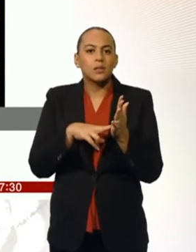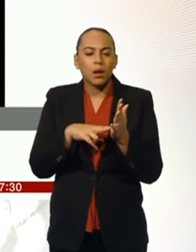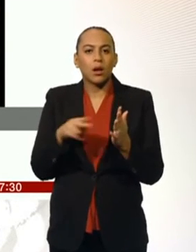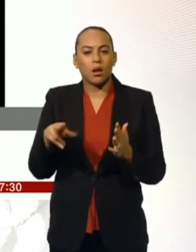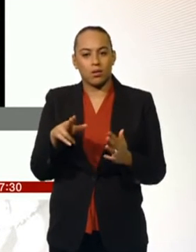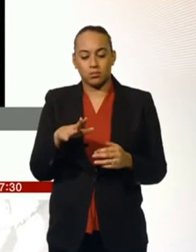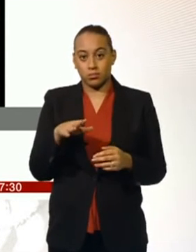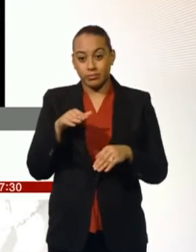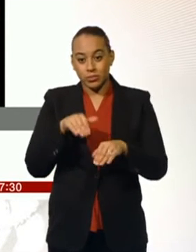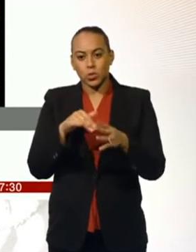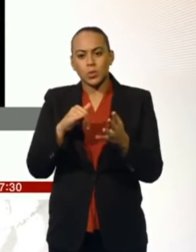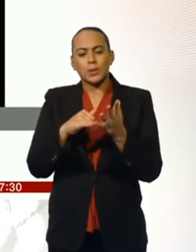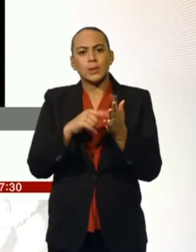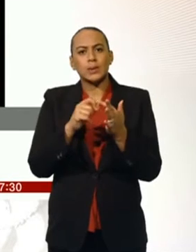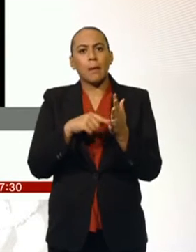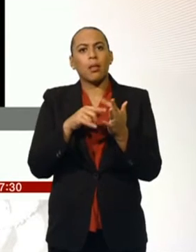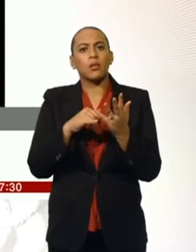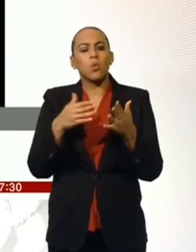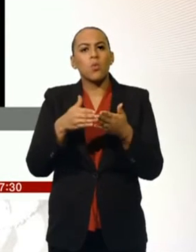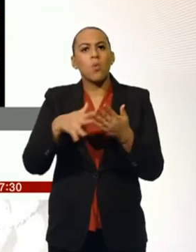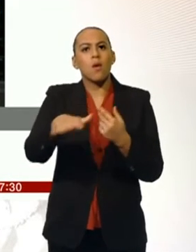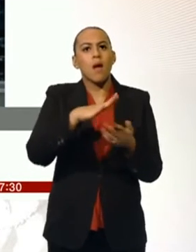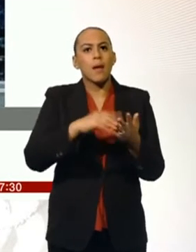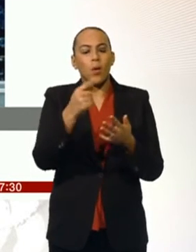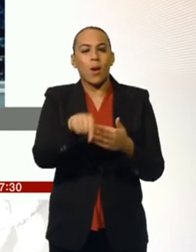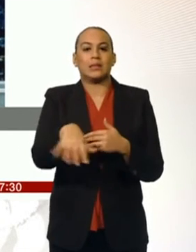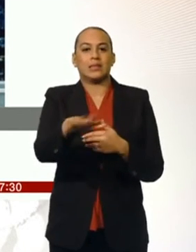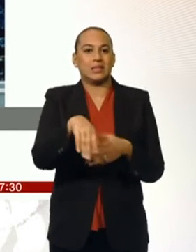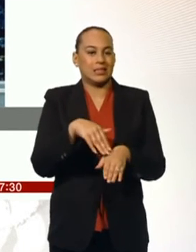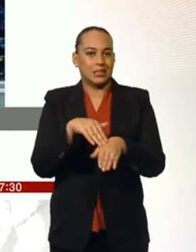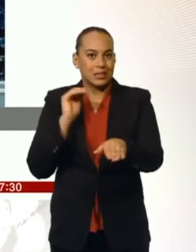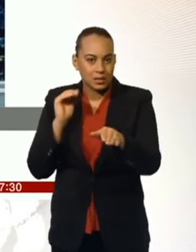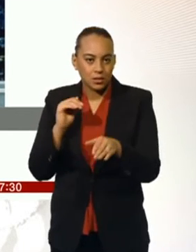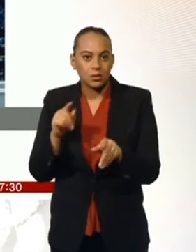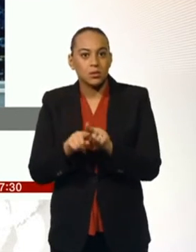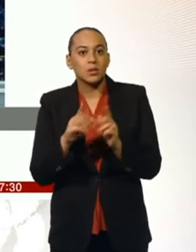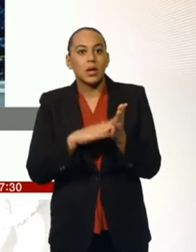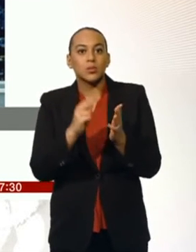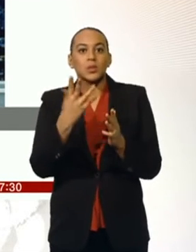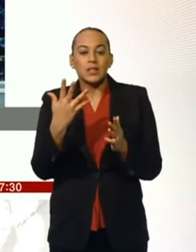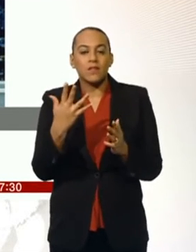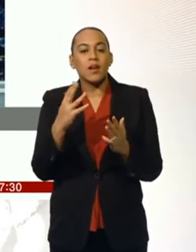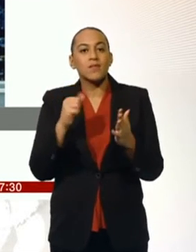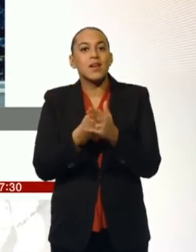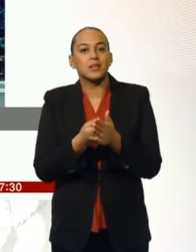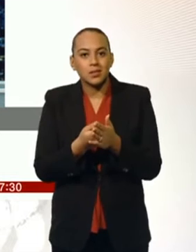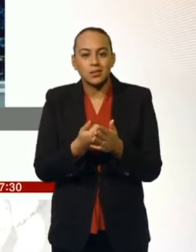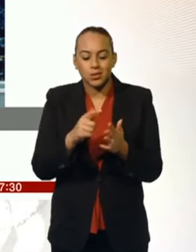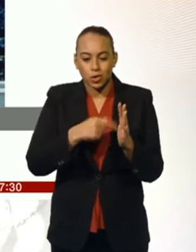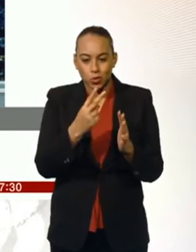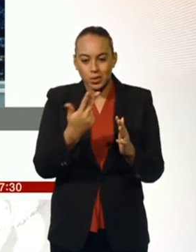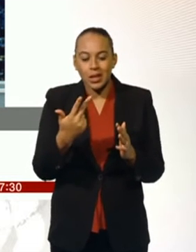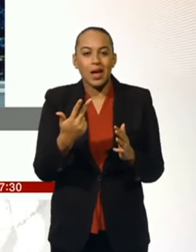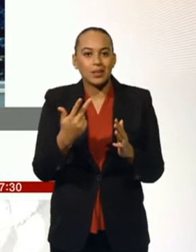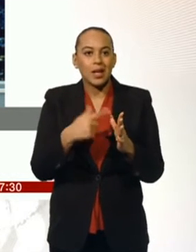southbound queues to Staples Corner and the M1. And there are anti-clockwise queues on the M25 following an accident just after junction 28